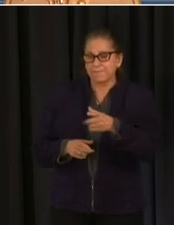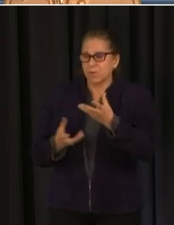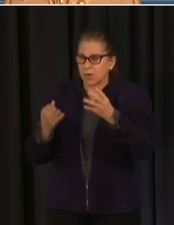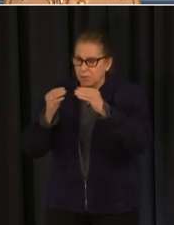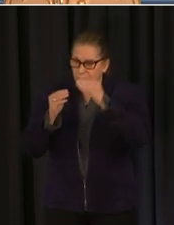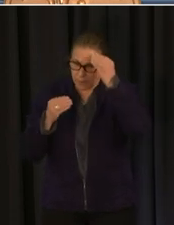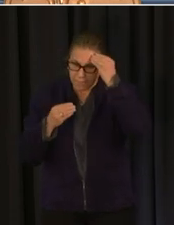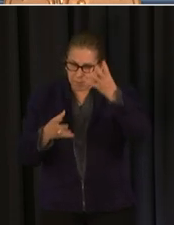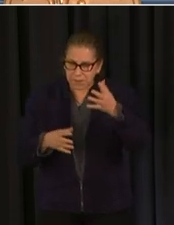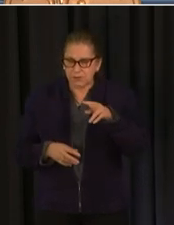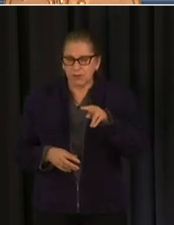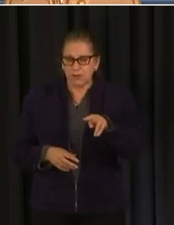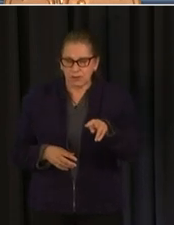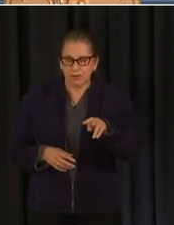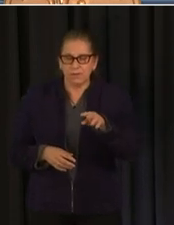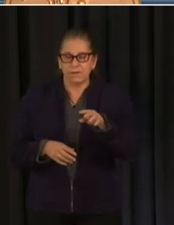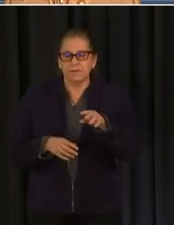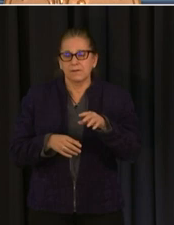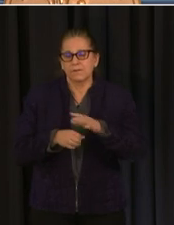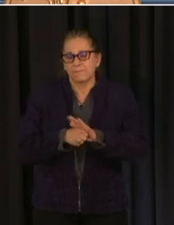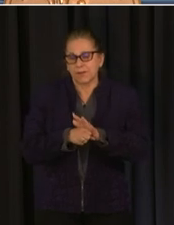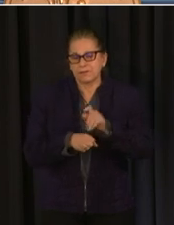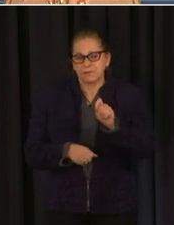those testing of those free